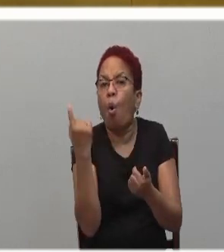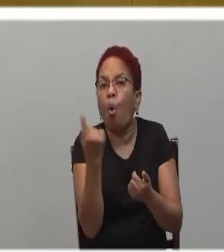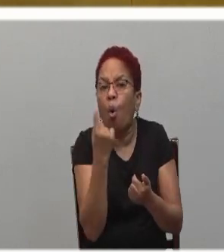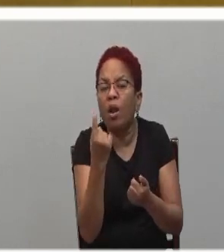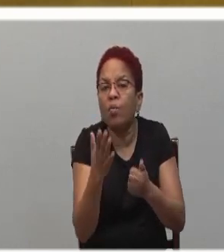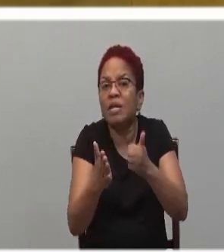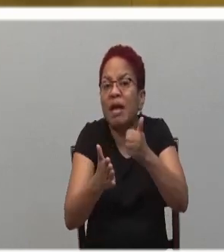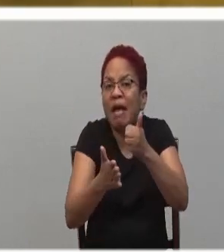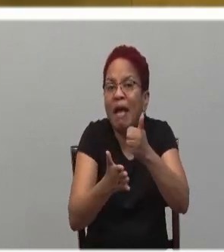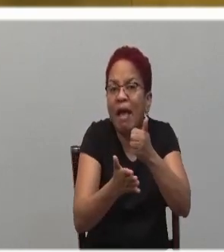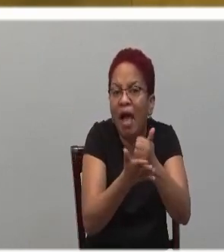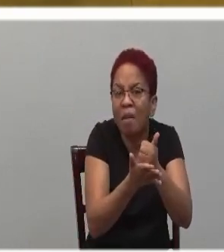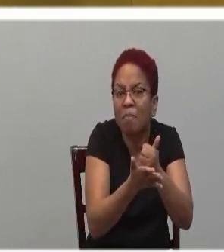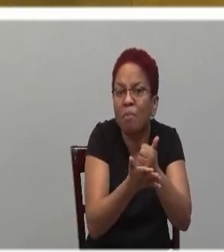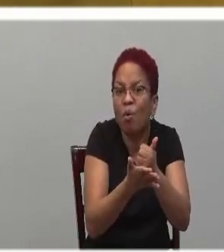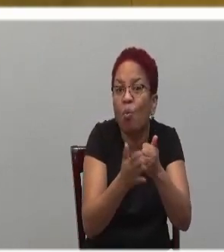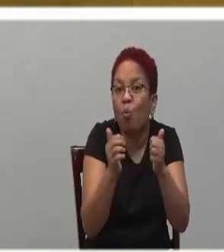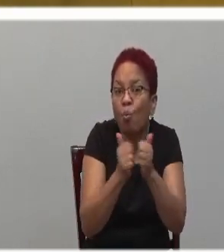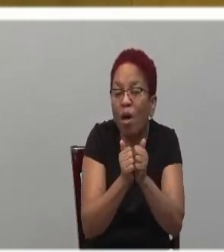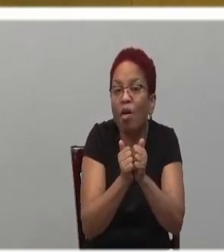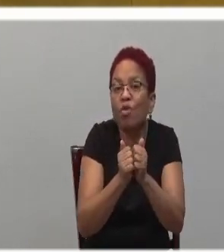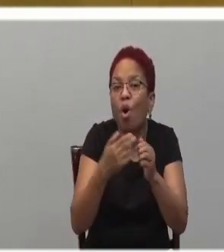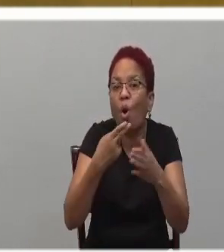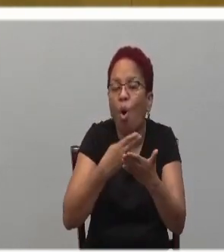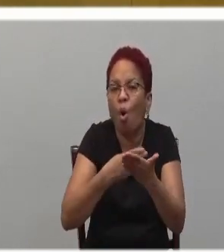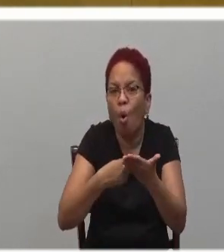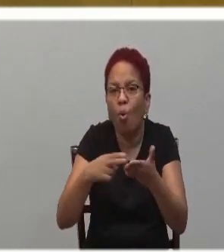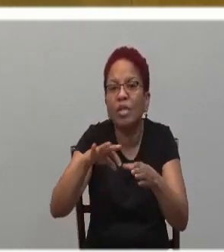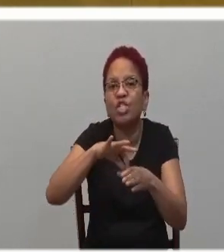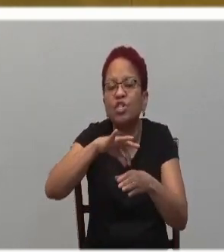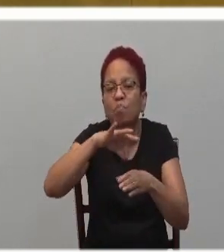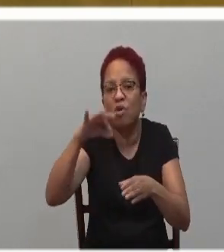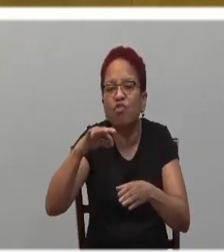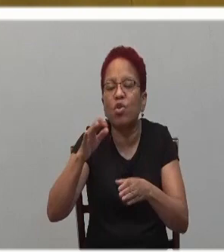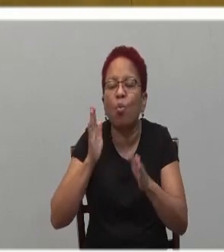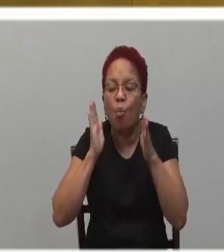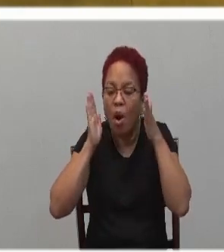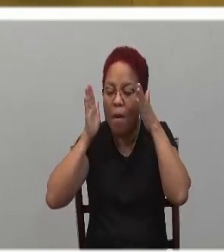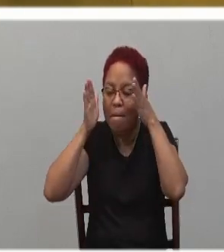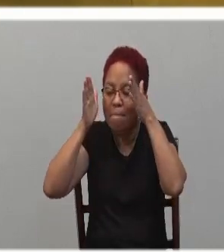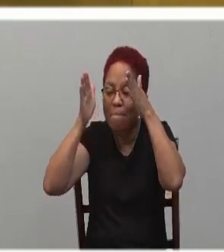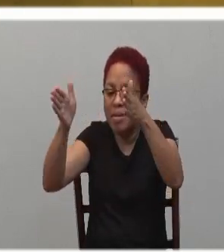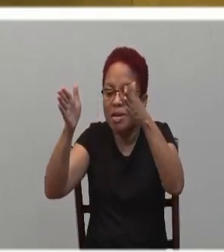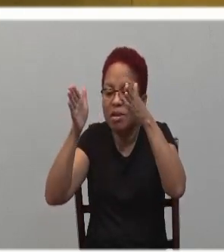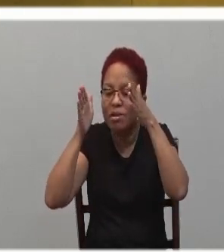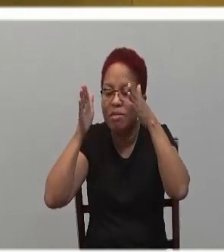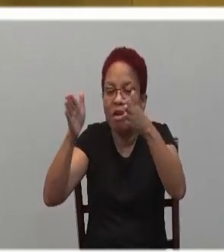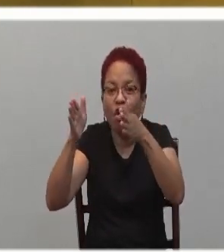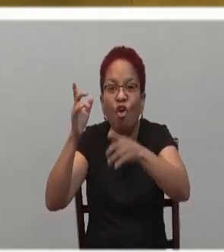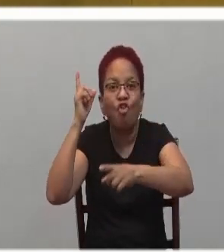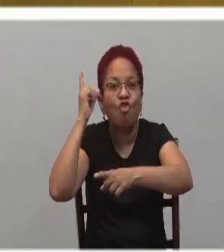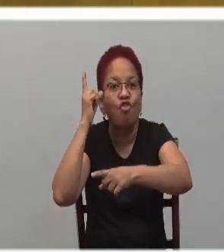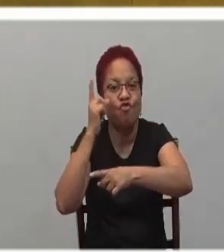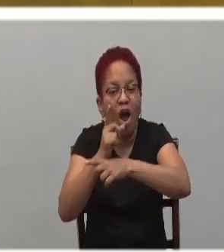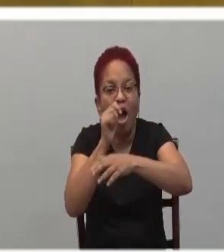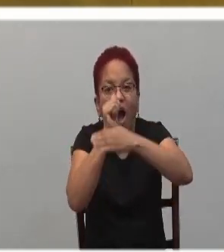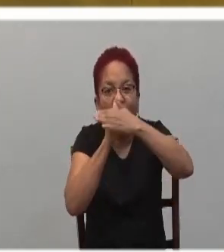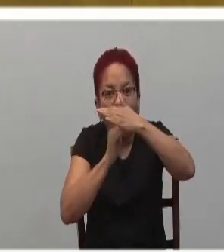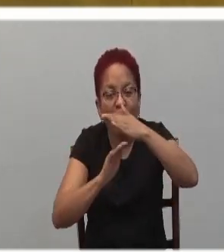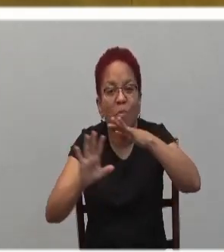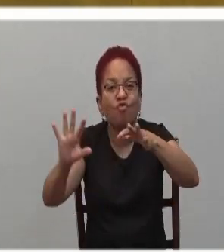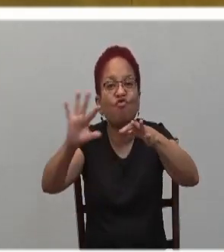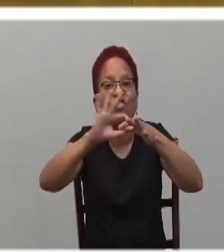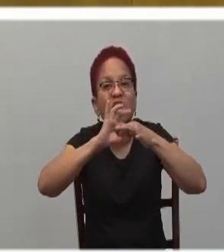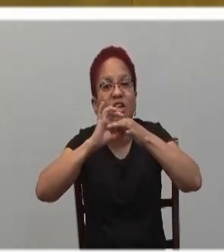I will be able to have this laser focus on building right and humble relationship with